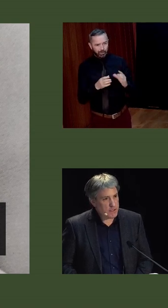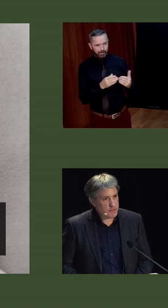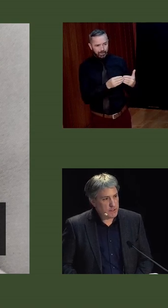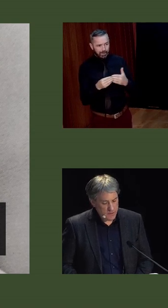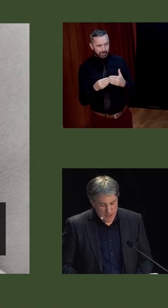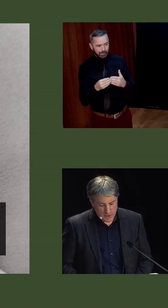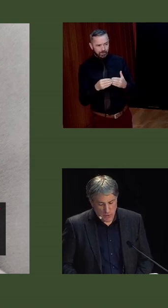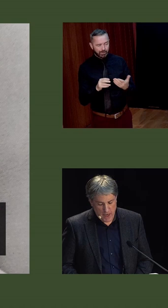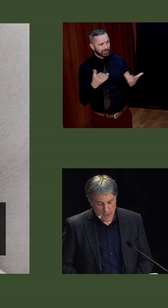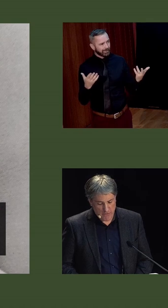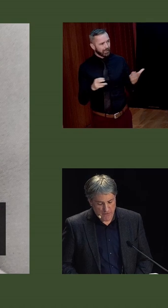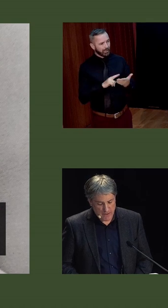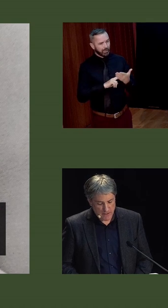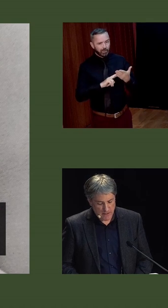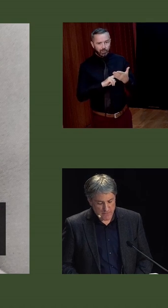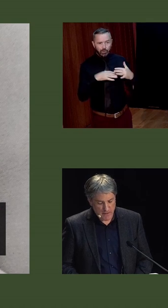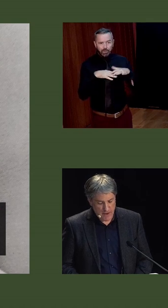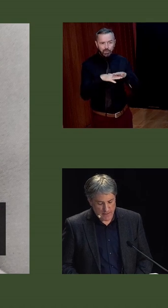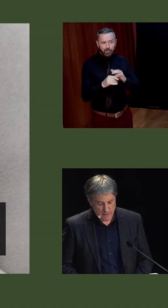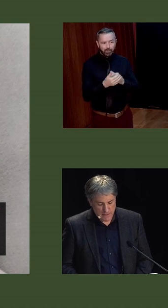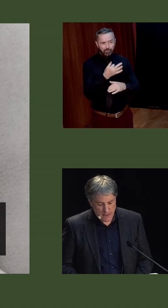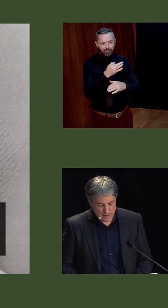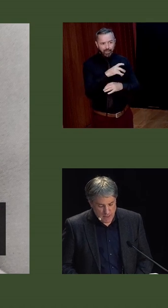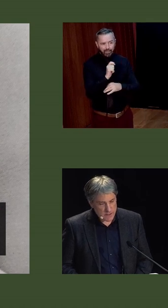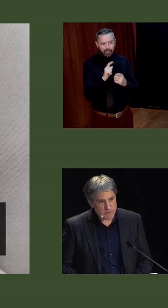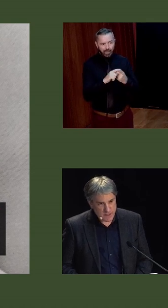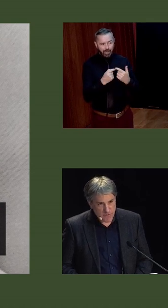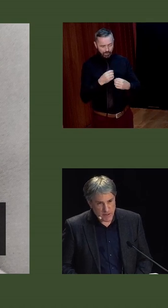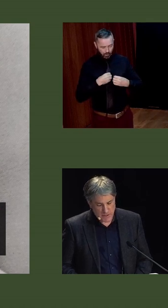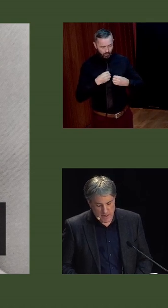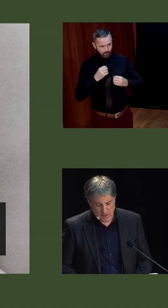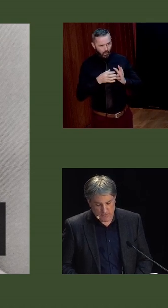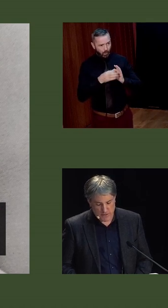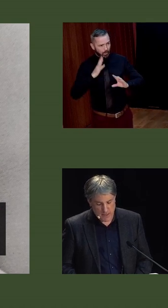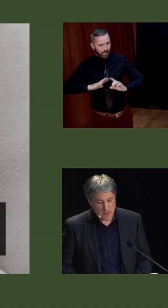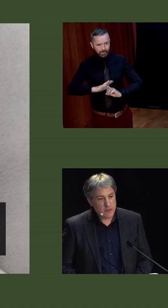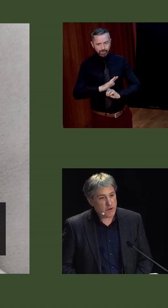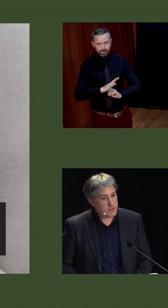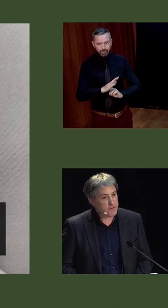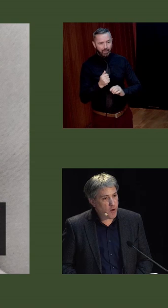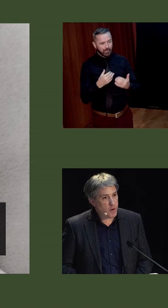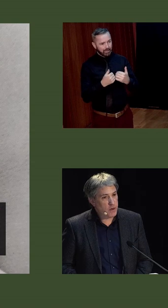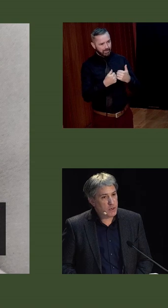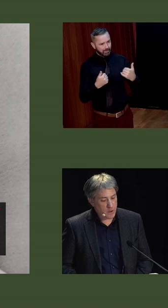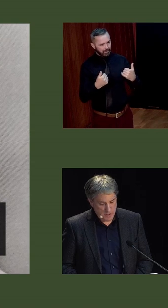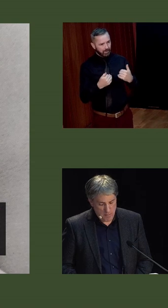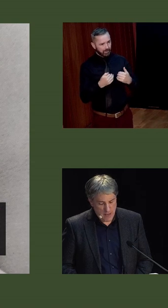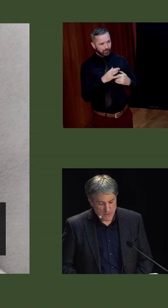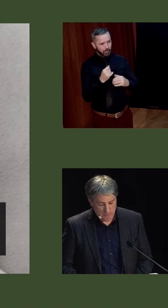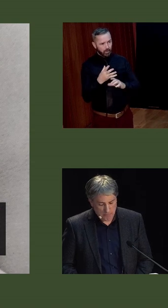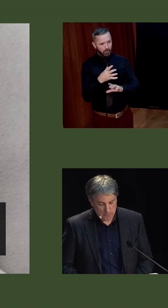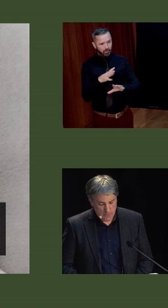utilized the intertwining of faith and fatherland as a means of differentiating the Free State from its former